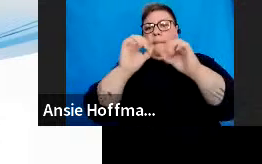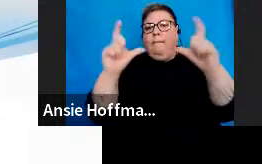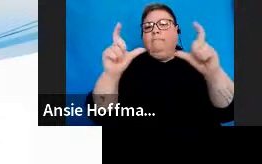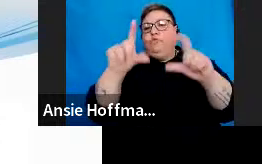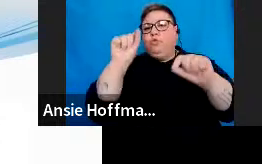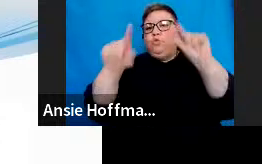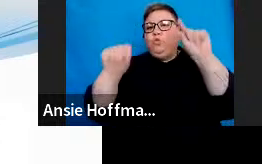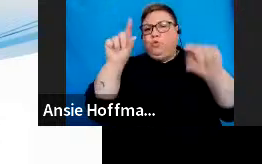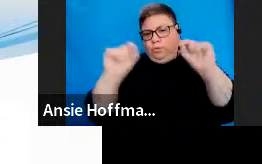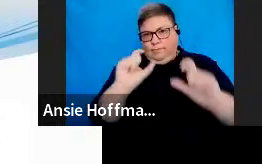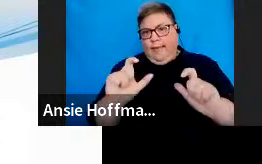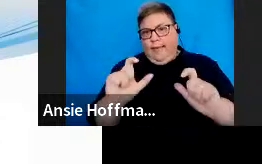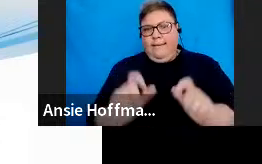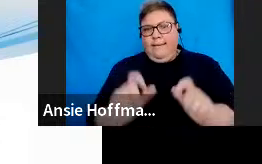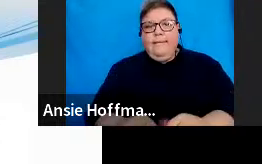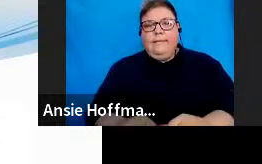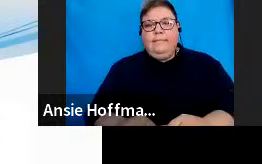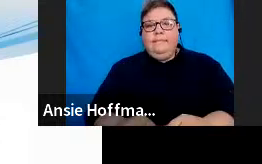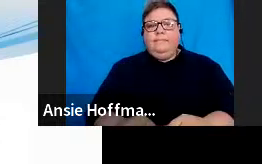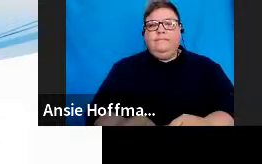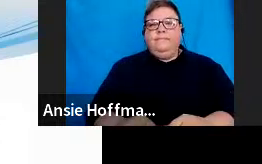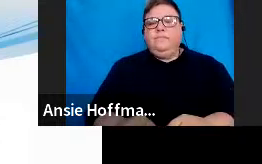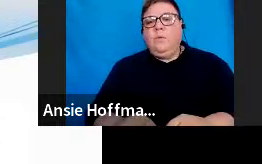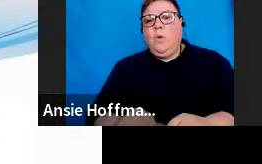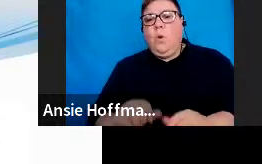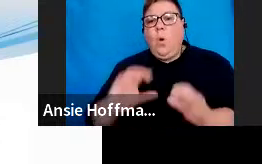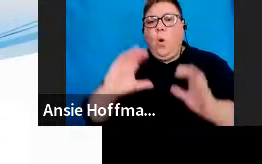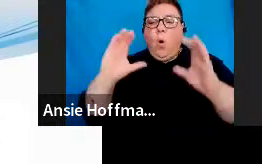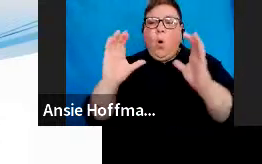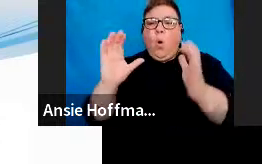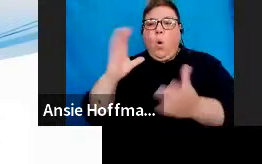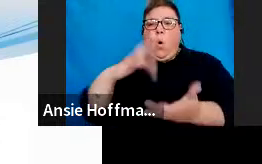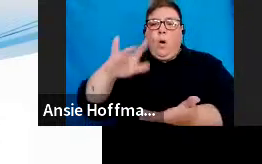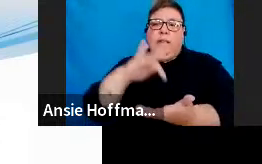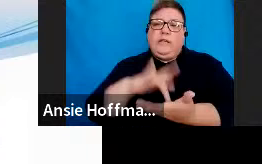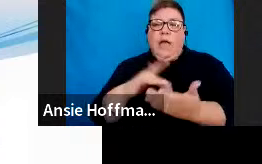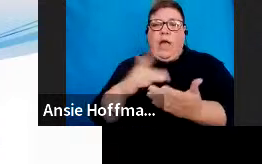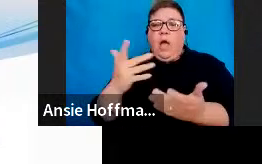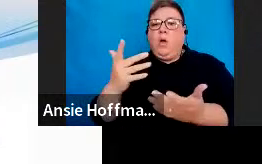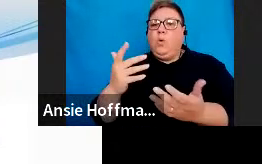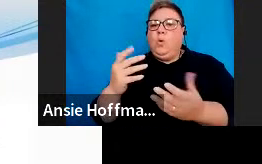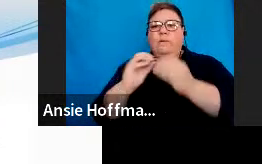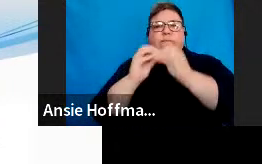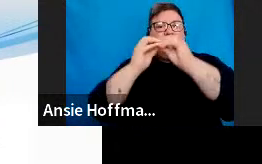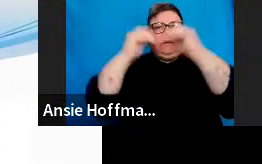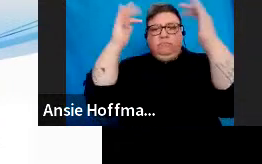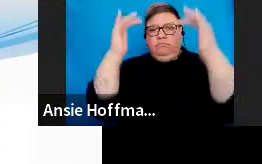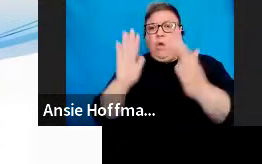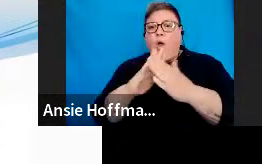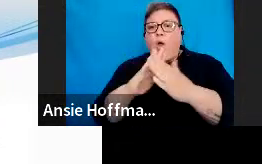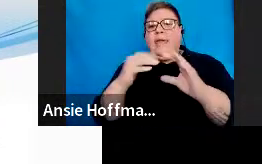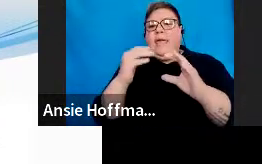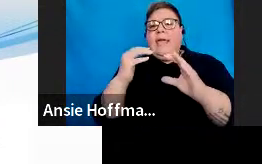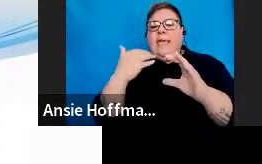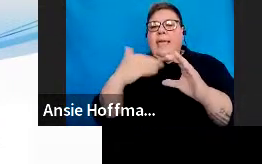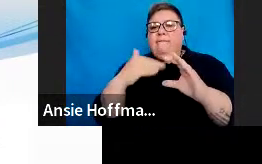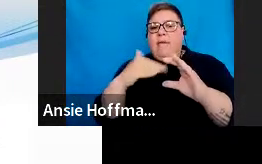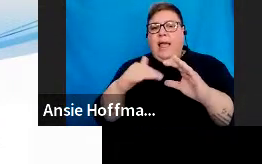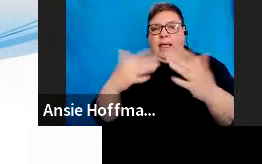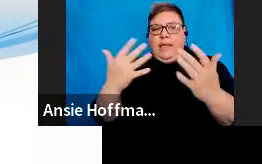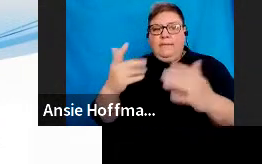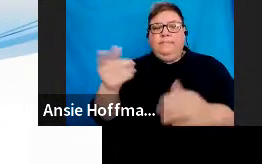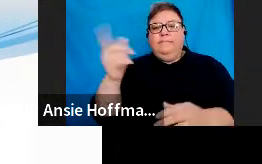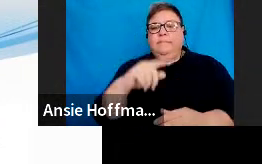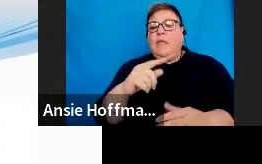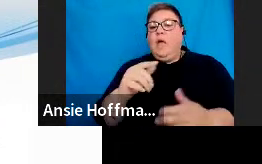Let's look at the organization setup functionality on e-filing. So this is still found under rights groups.